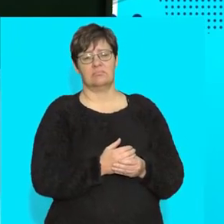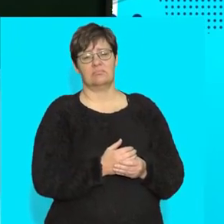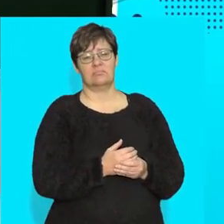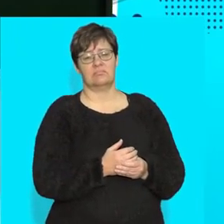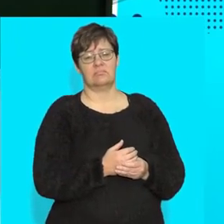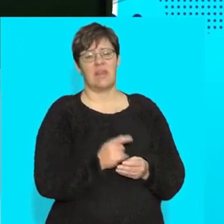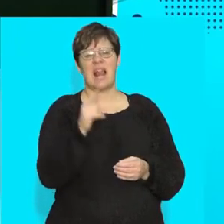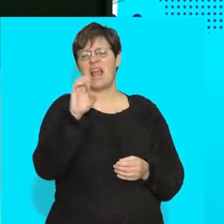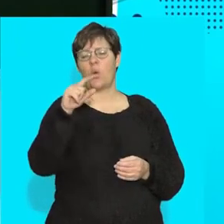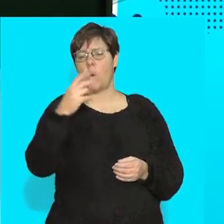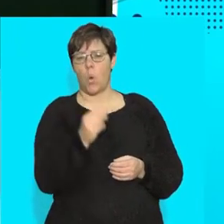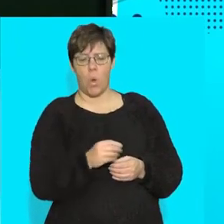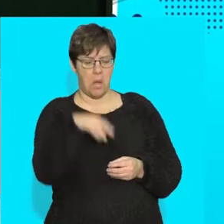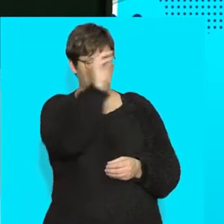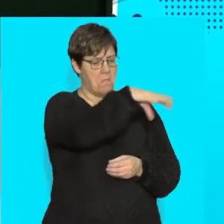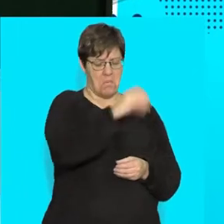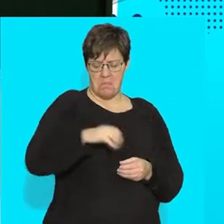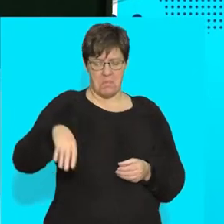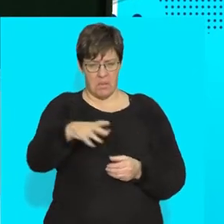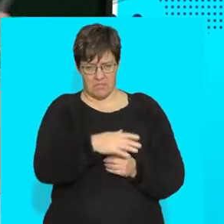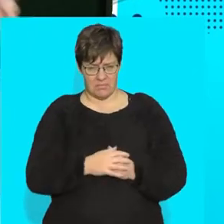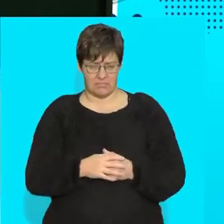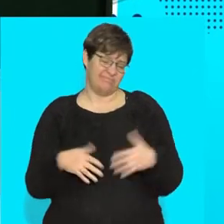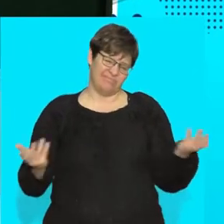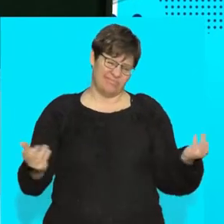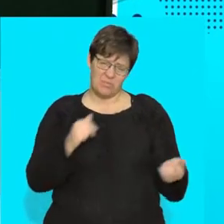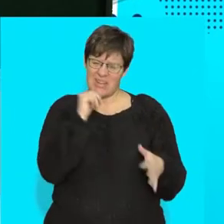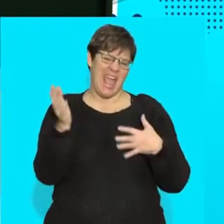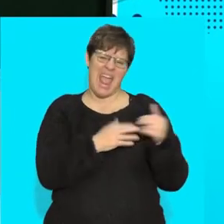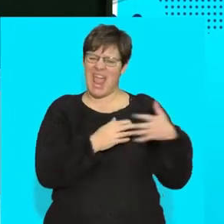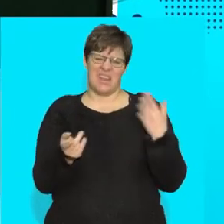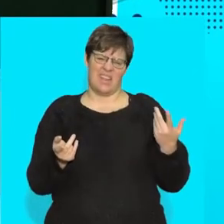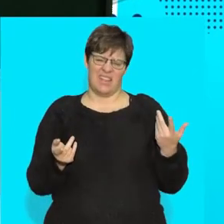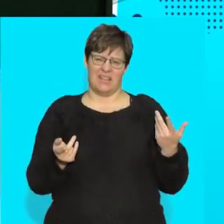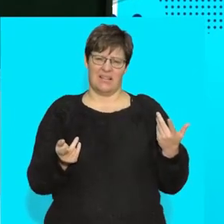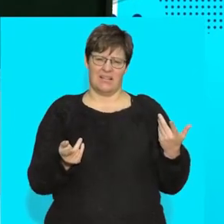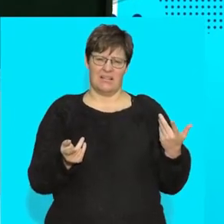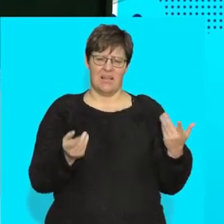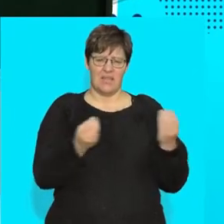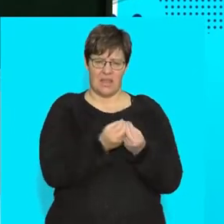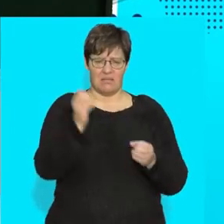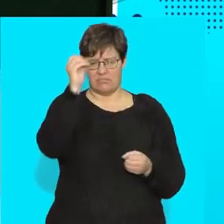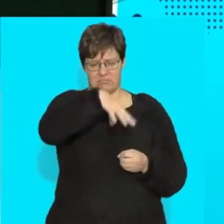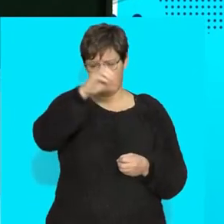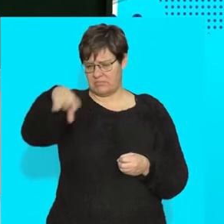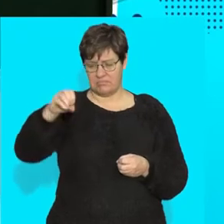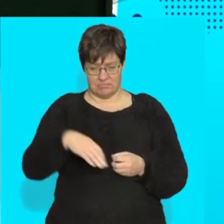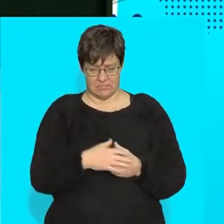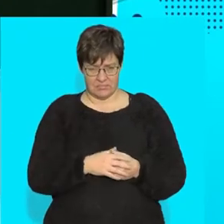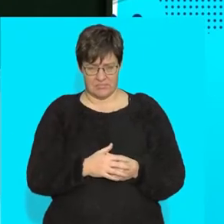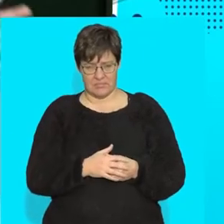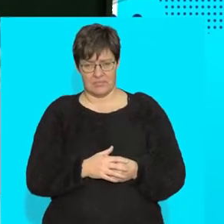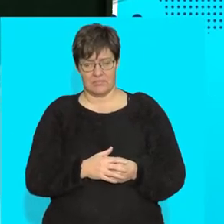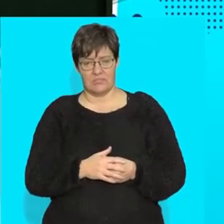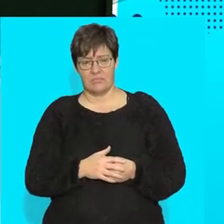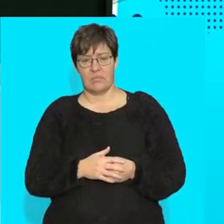do have Lego, you're just going to pop it in. If you don't have Lego, you can just find any kind of thing, shape that you can put into it.